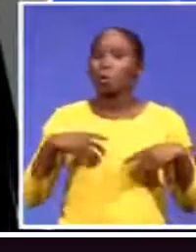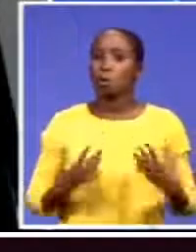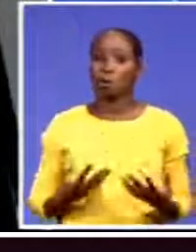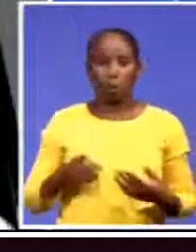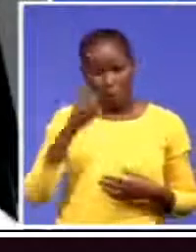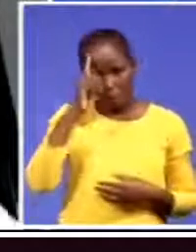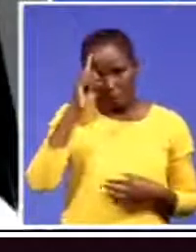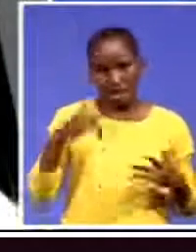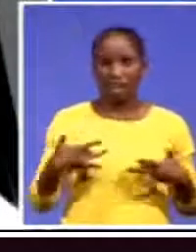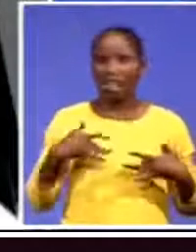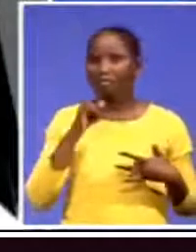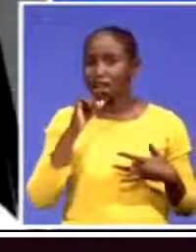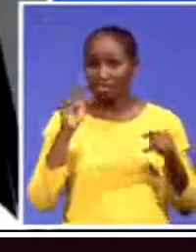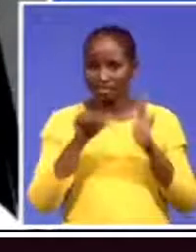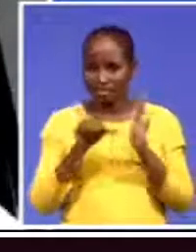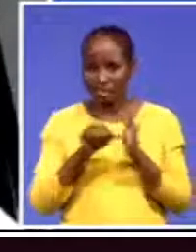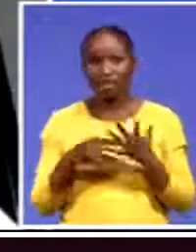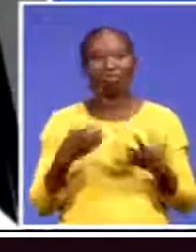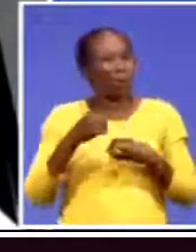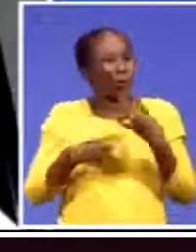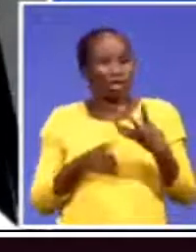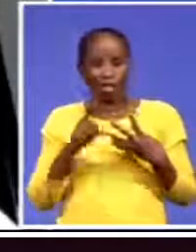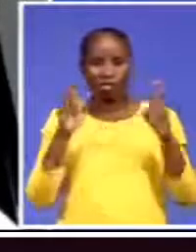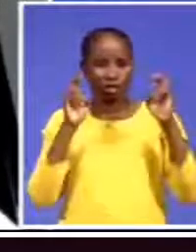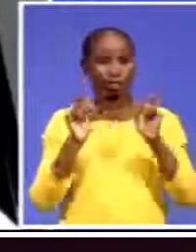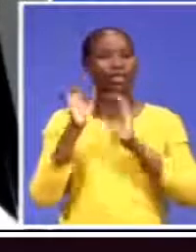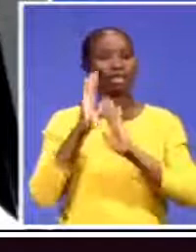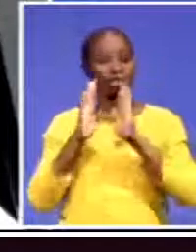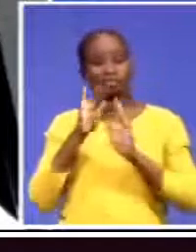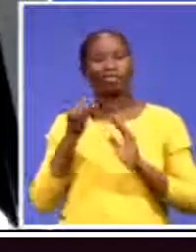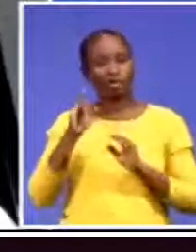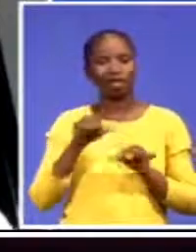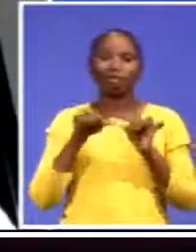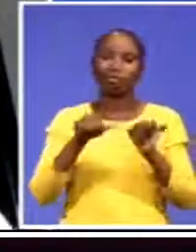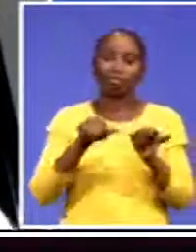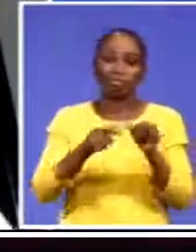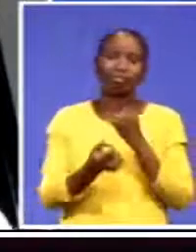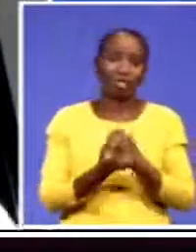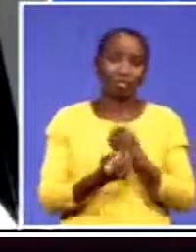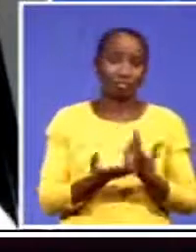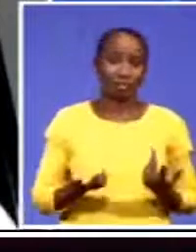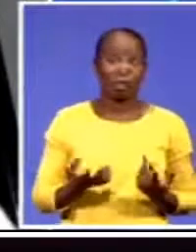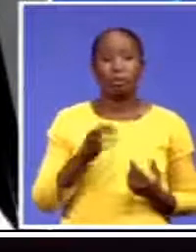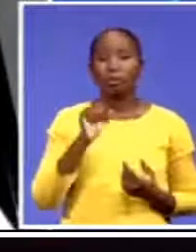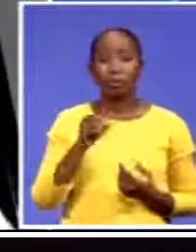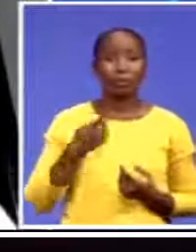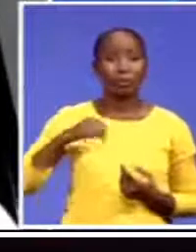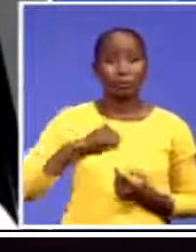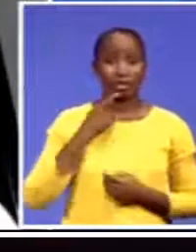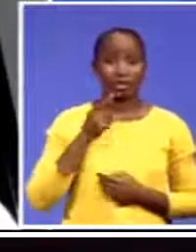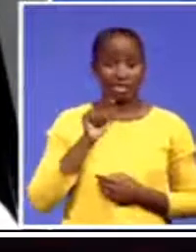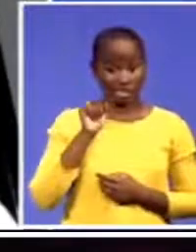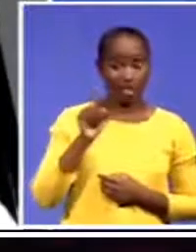things that we know continue to be unjust and were unjust. We're saying to that, the investors are saying to the companies, how much